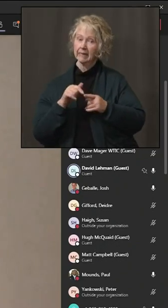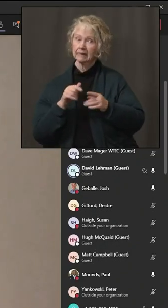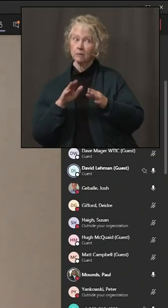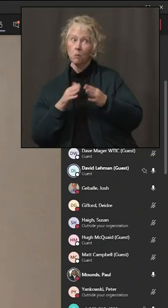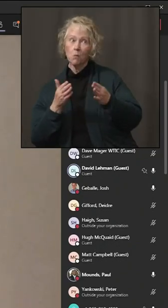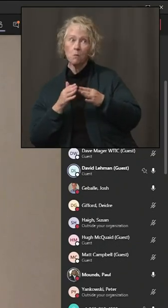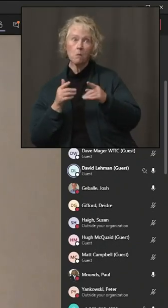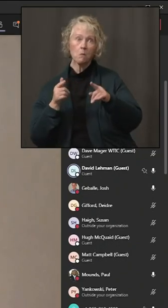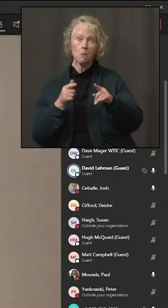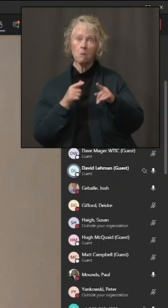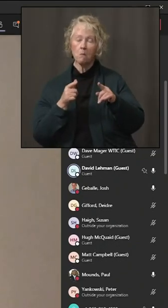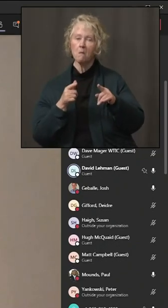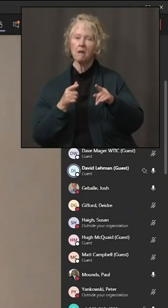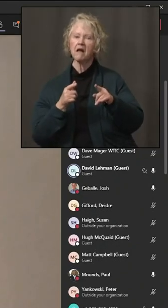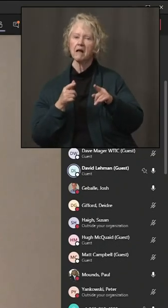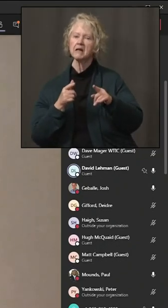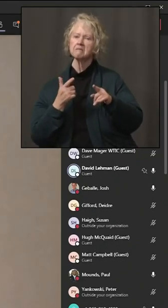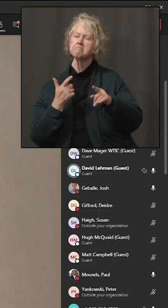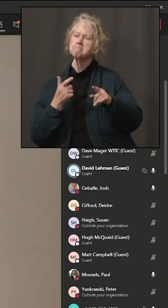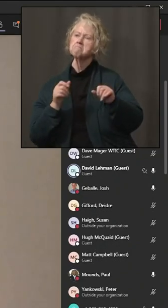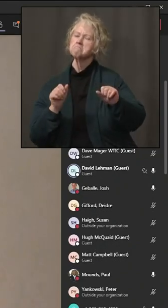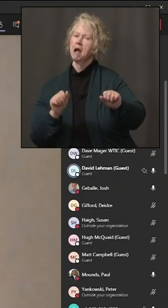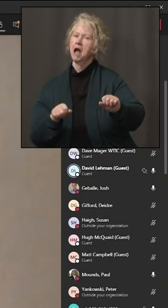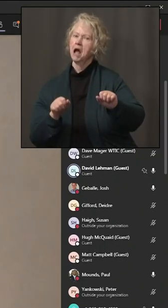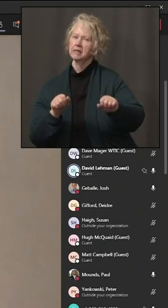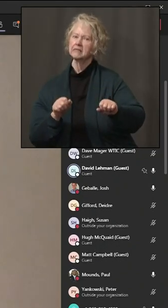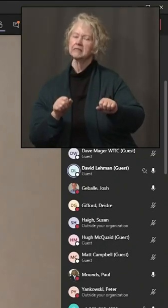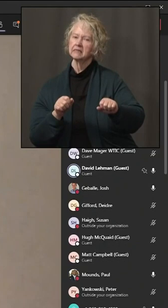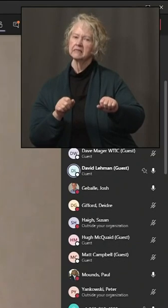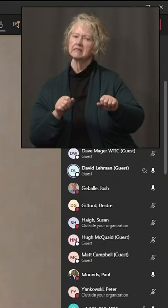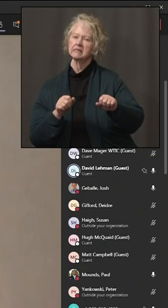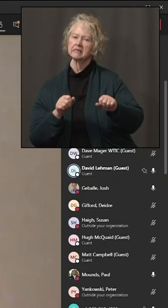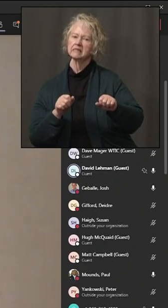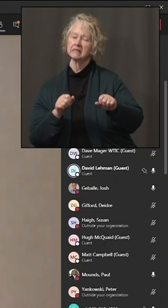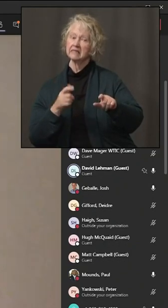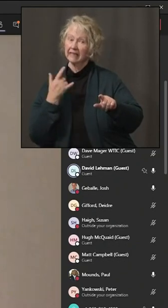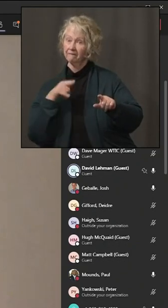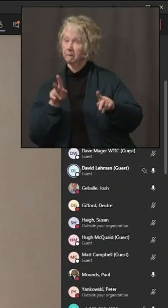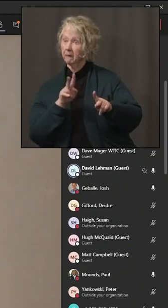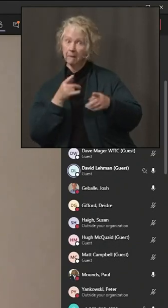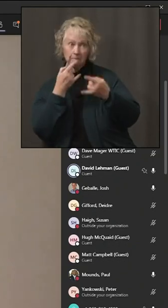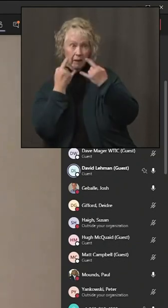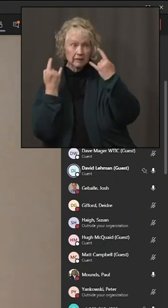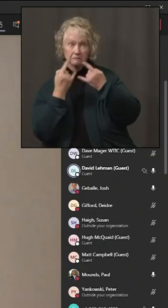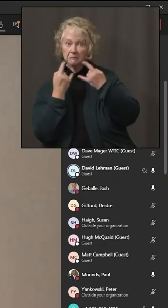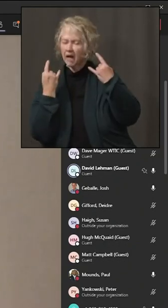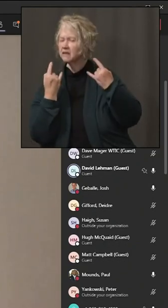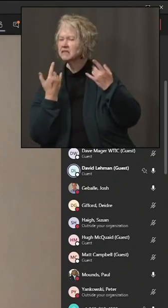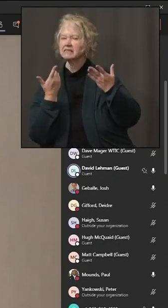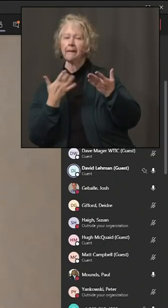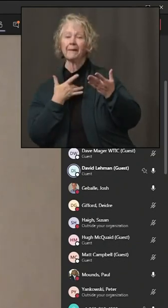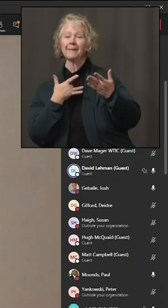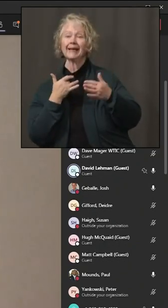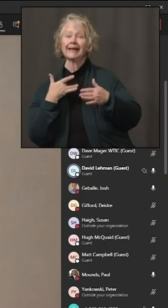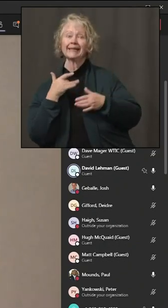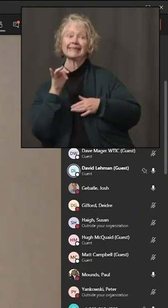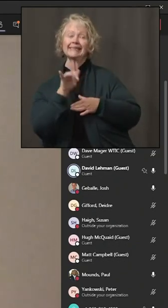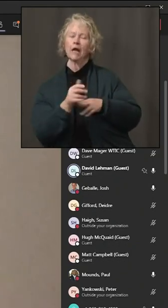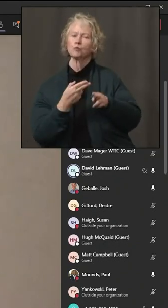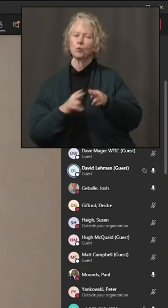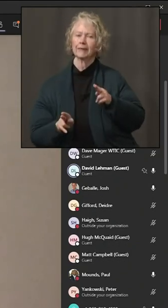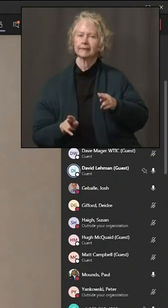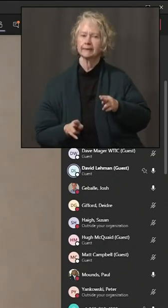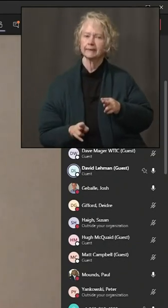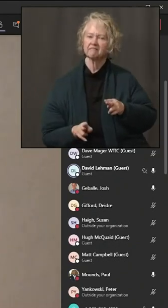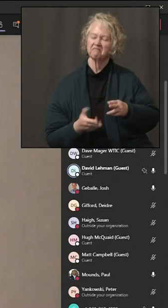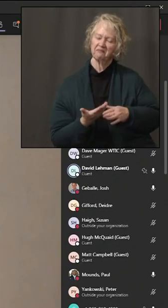retail experience, it is quite possible to distance. Masks are worn the whole time, and it's typically a short-duration experience. You're in the store